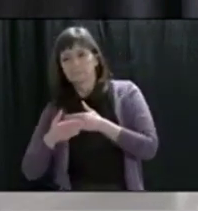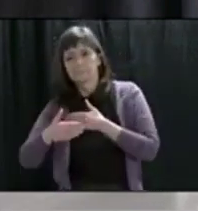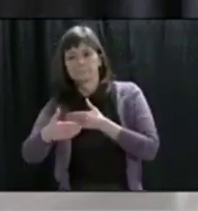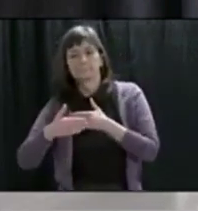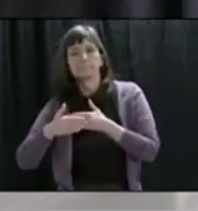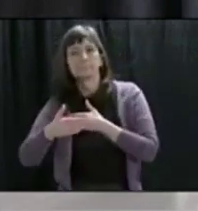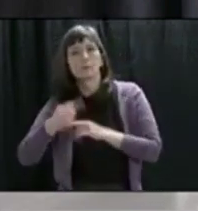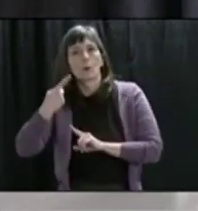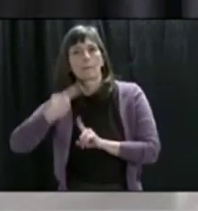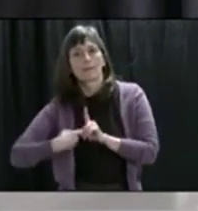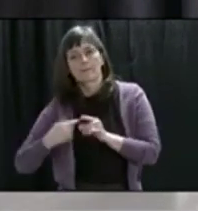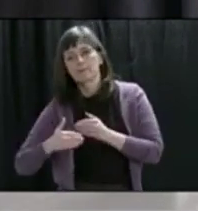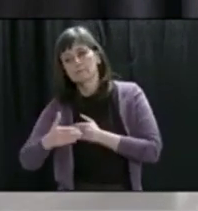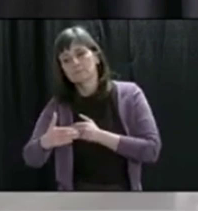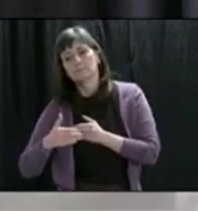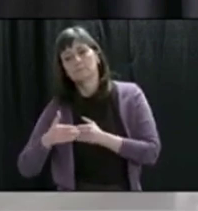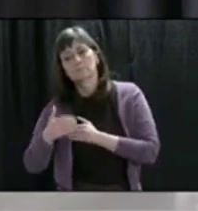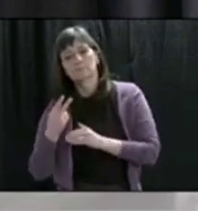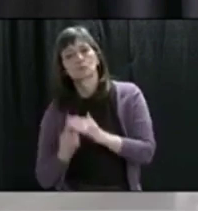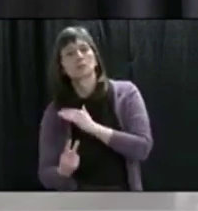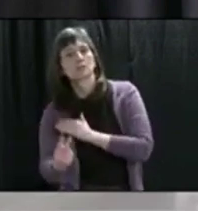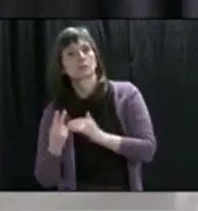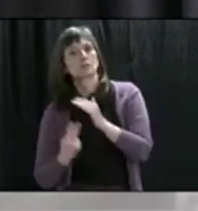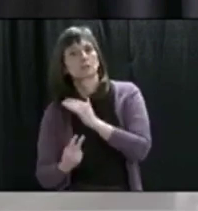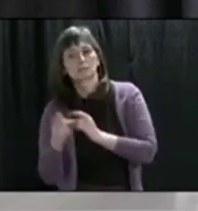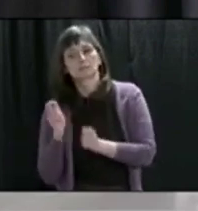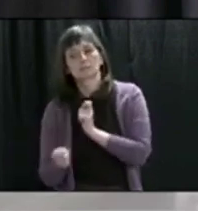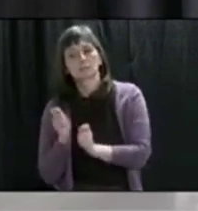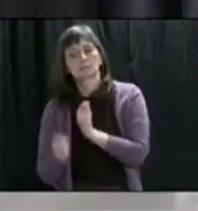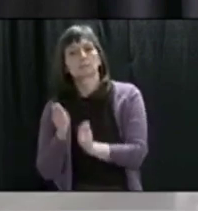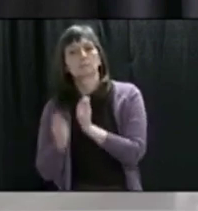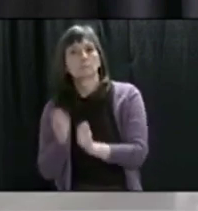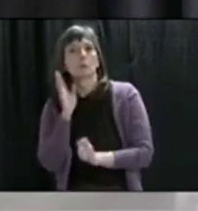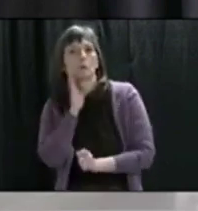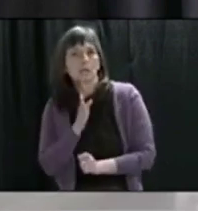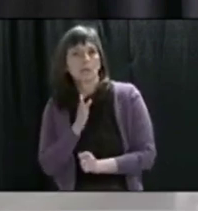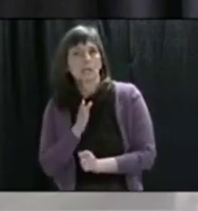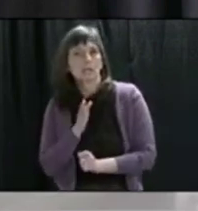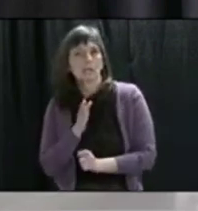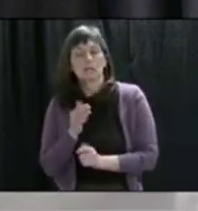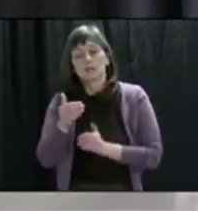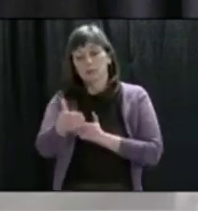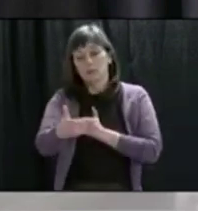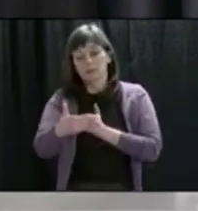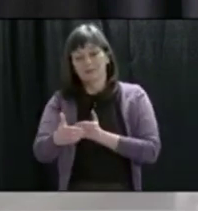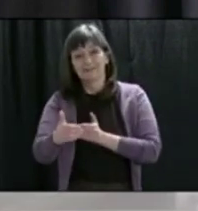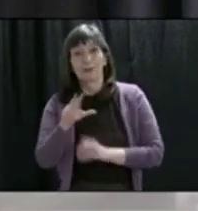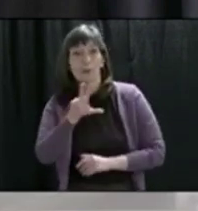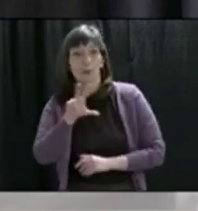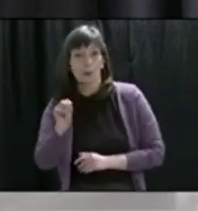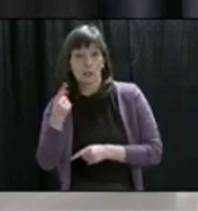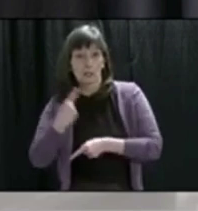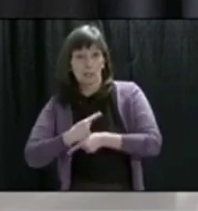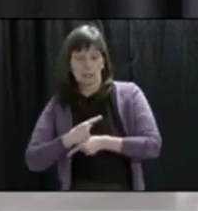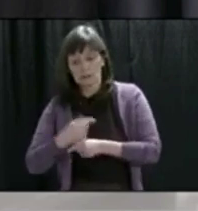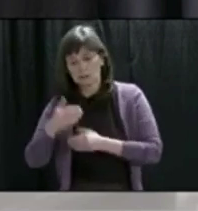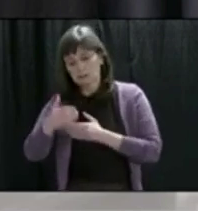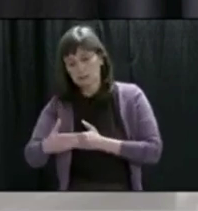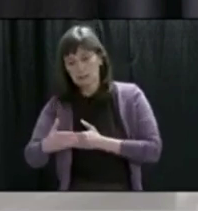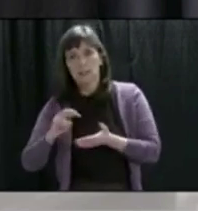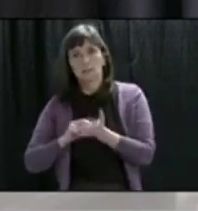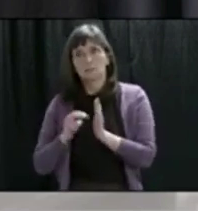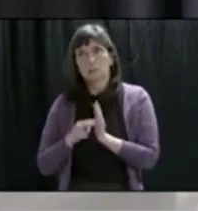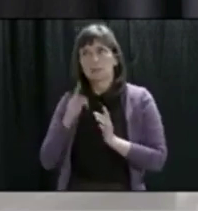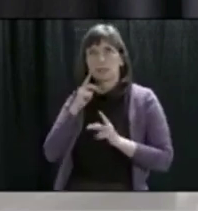in mind. That ability to predict in the short term will help guide our efforts to make sure our